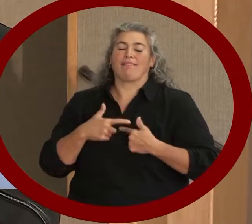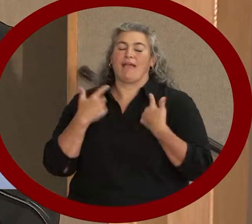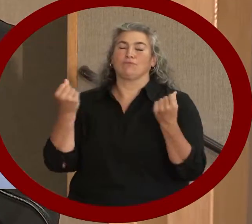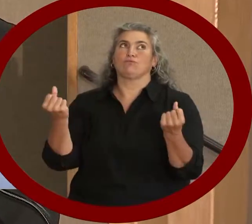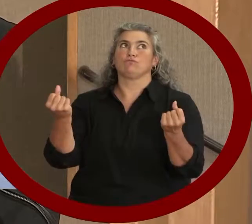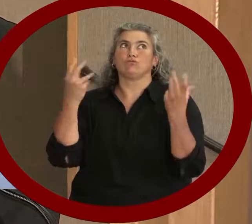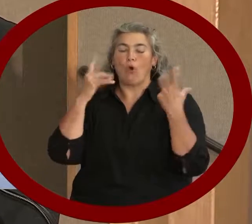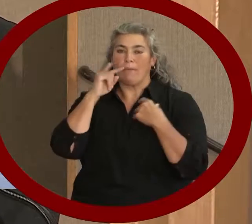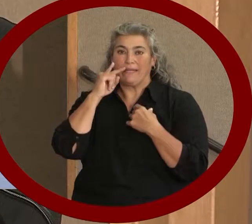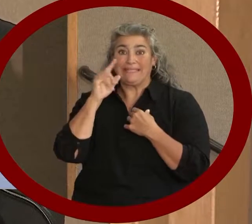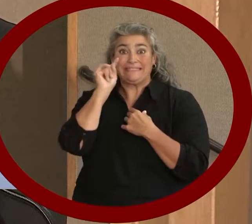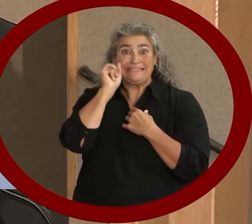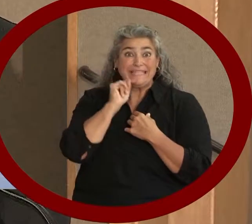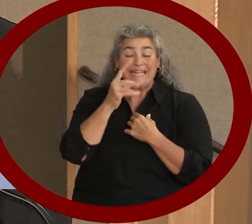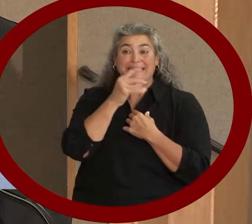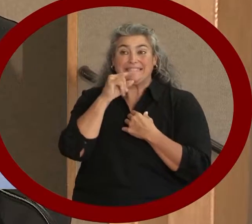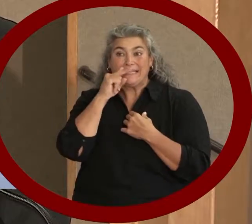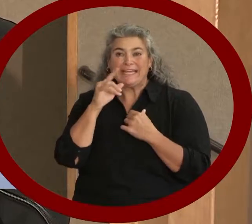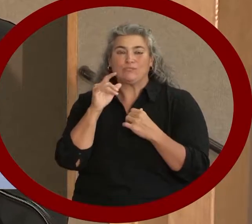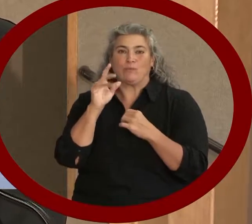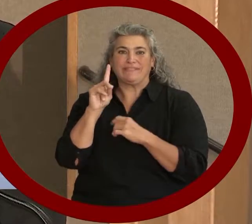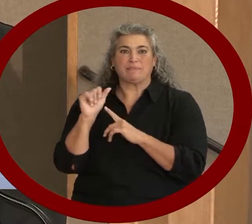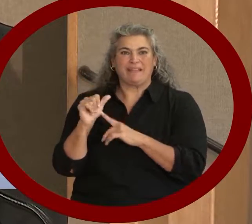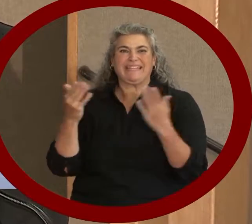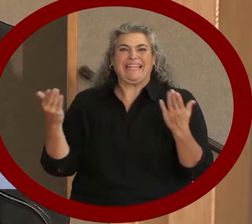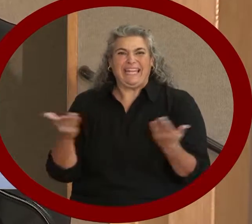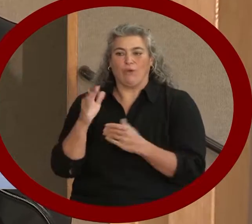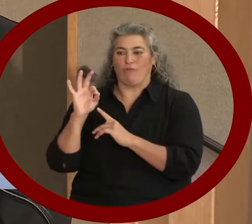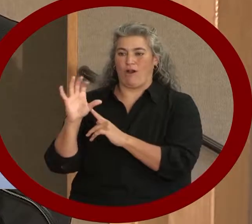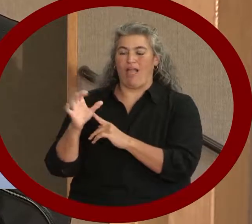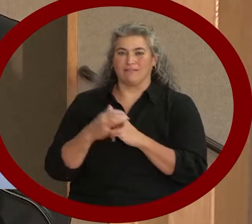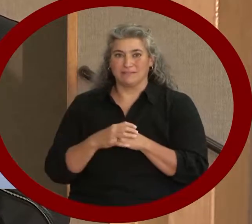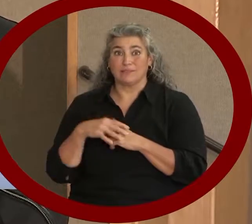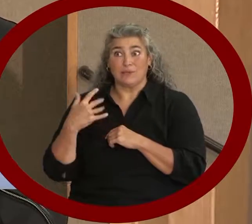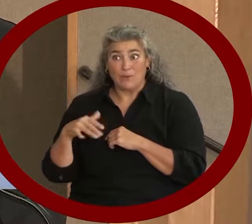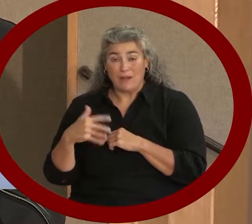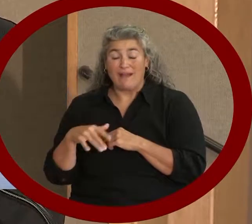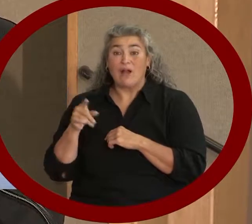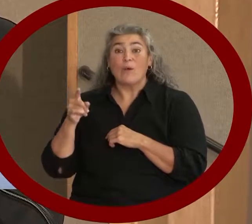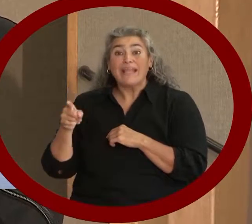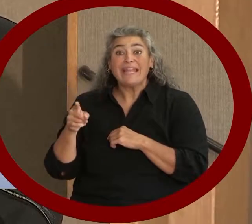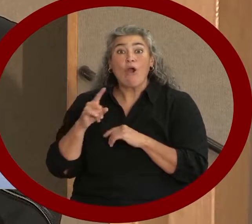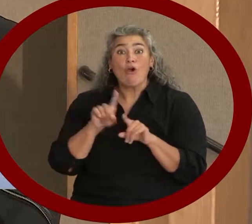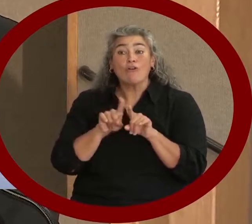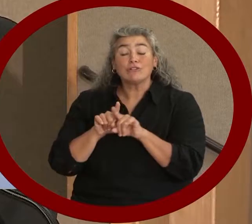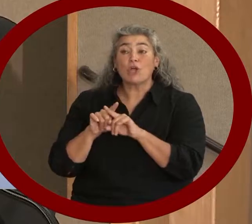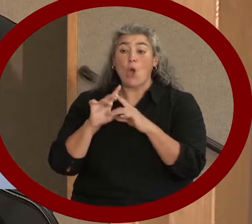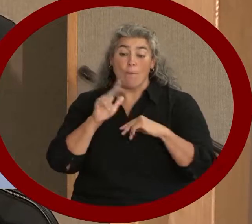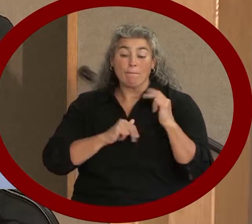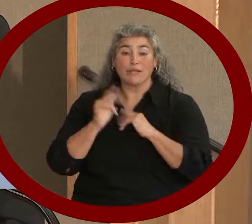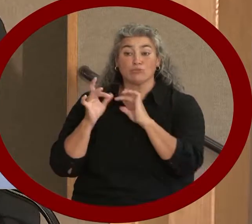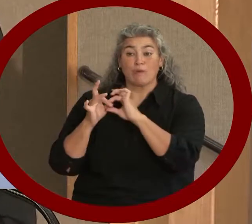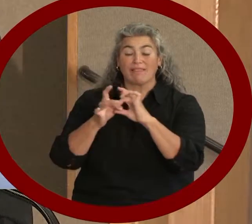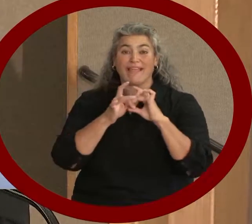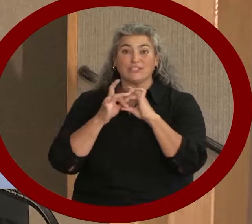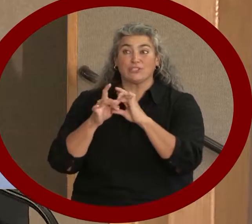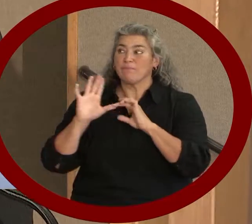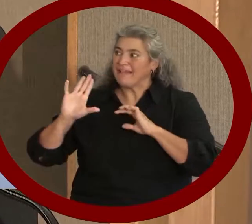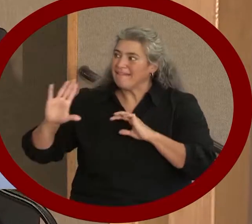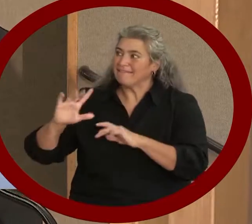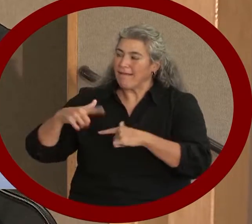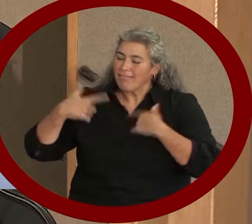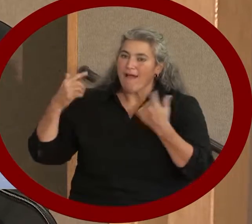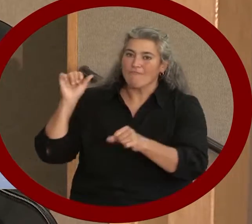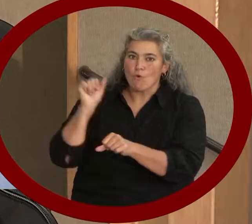adults with disabilities here in Fort Collins. More than that, he has made building relationships with these folks his life work.